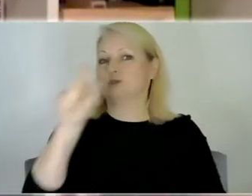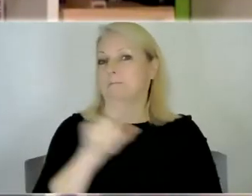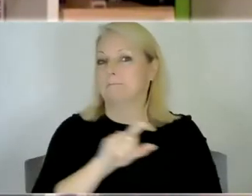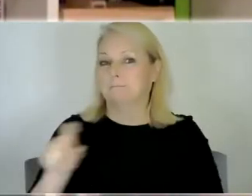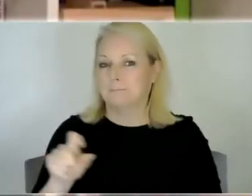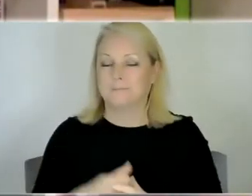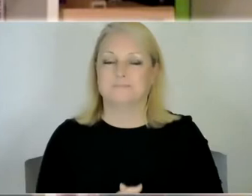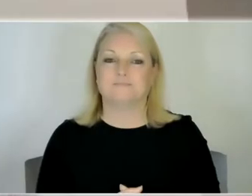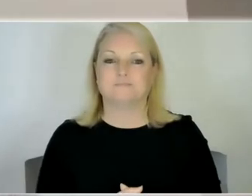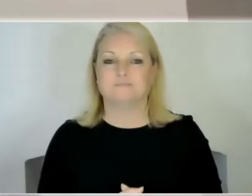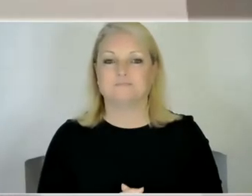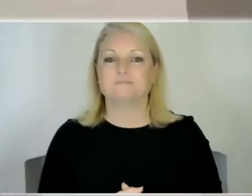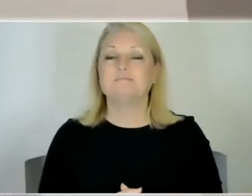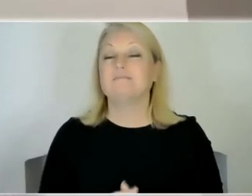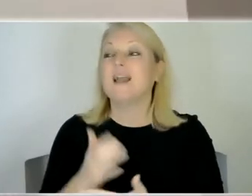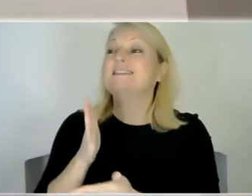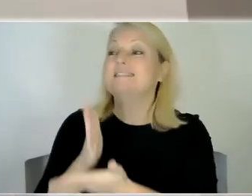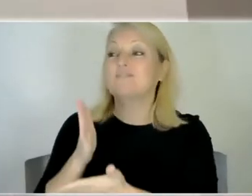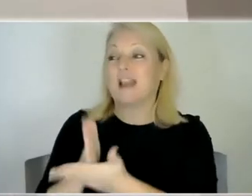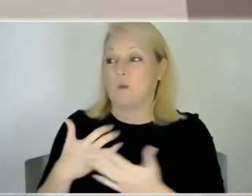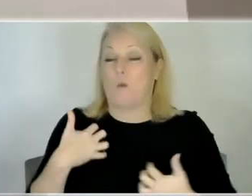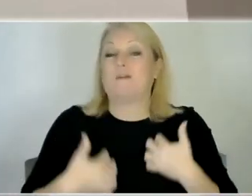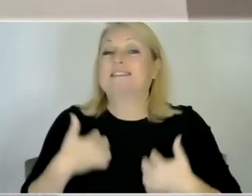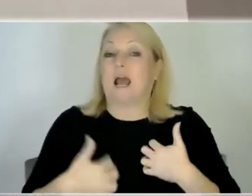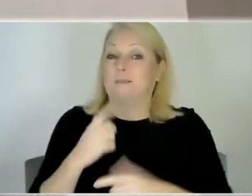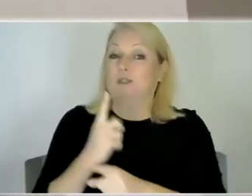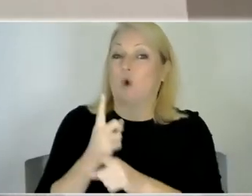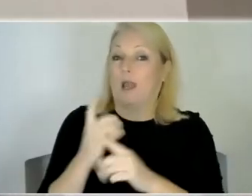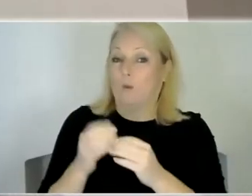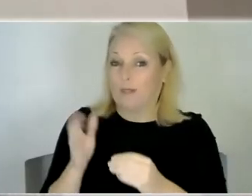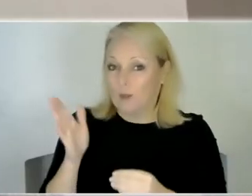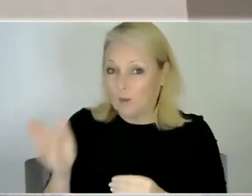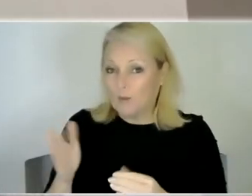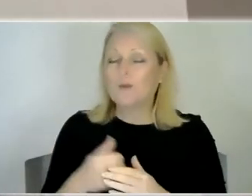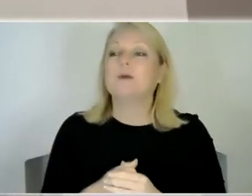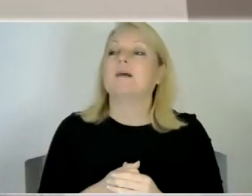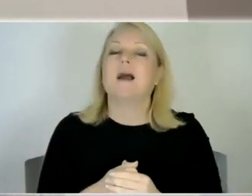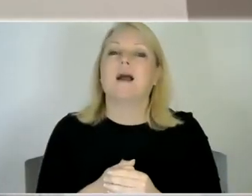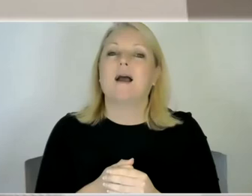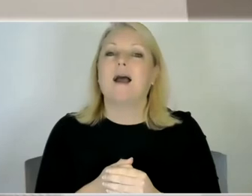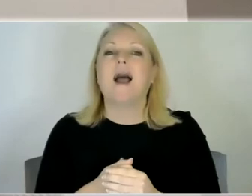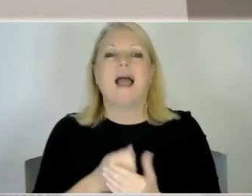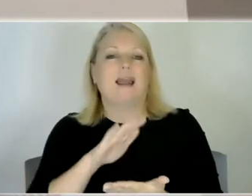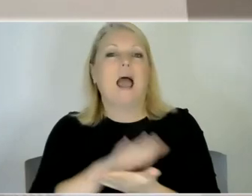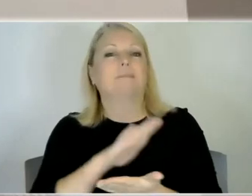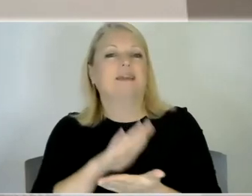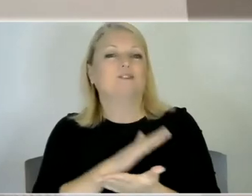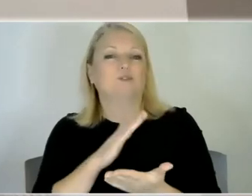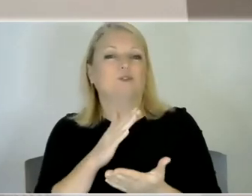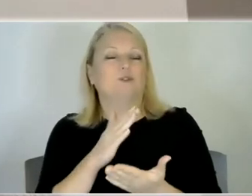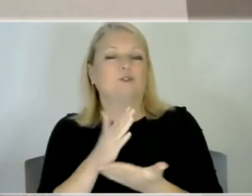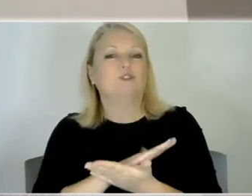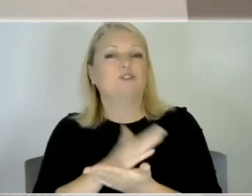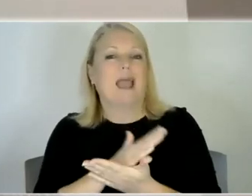for it. Absolutely well yeah we're very excited to be talking to you and to be able to share this with our carer community today as